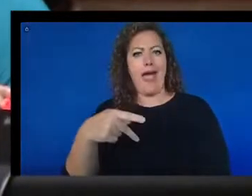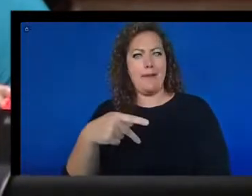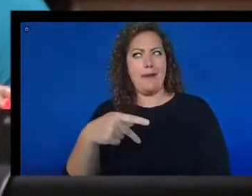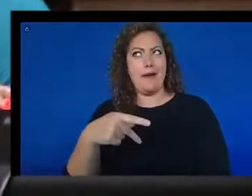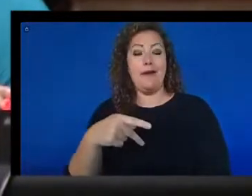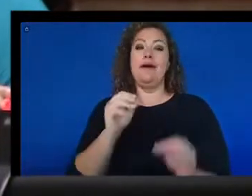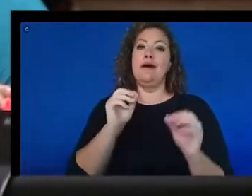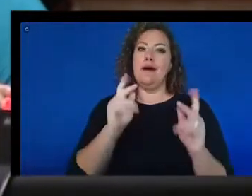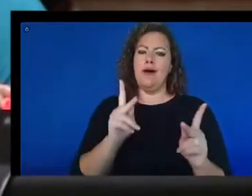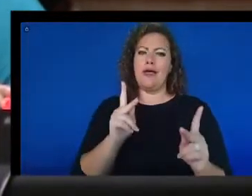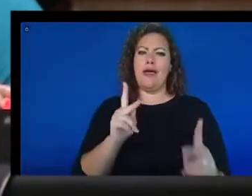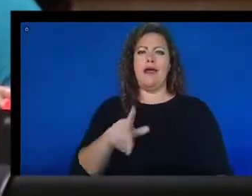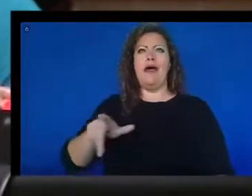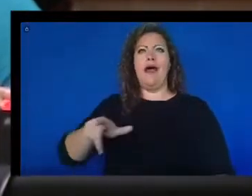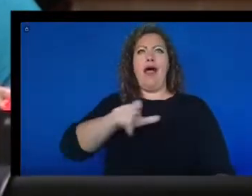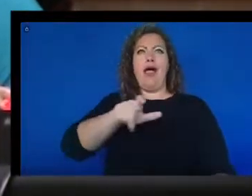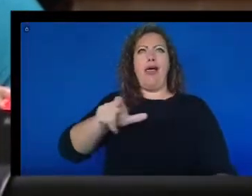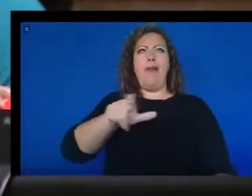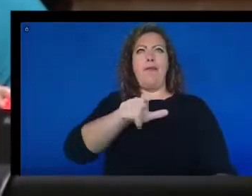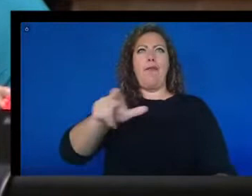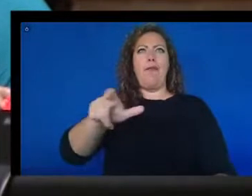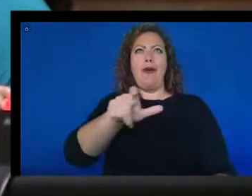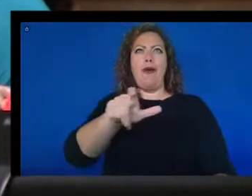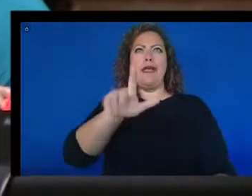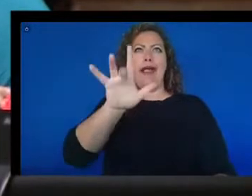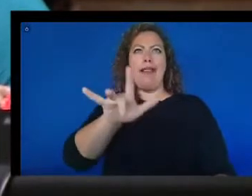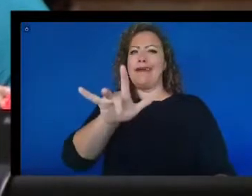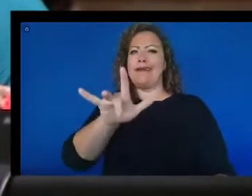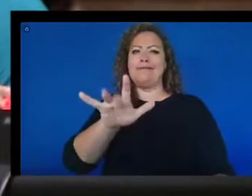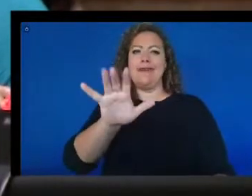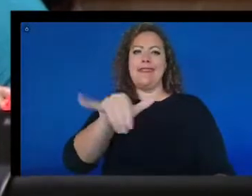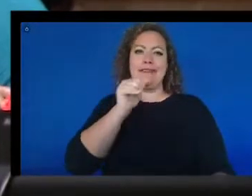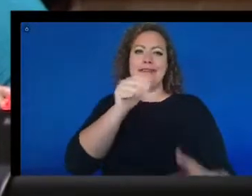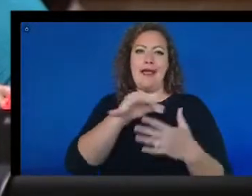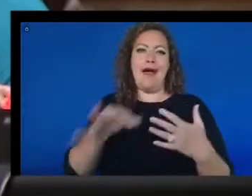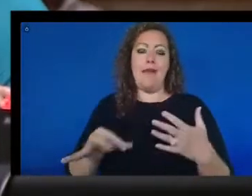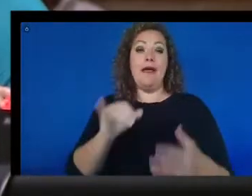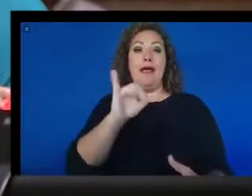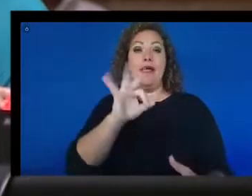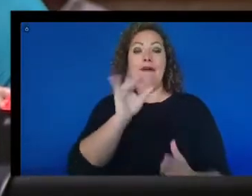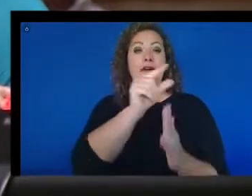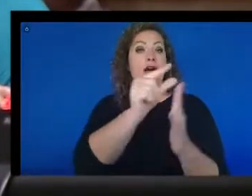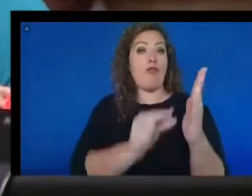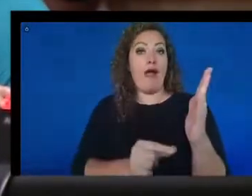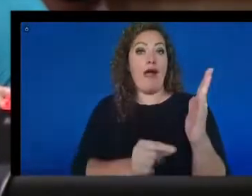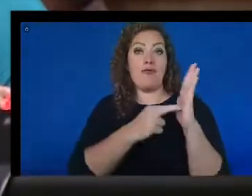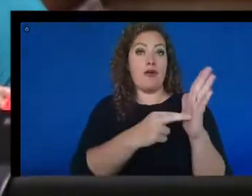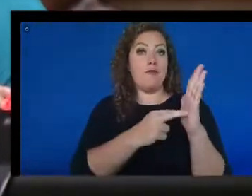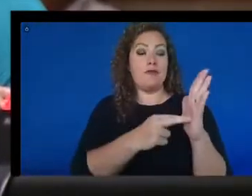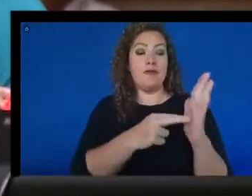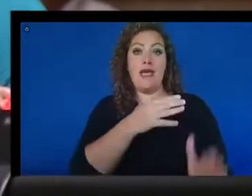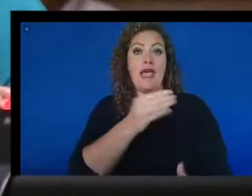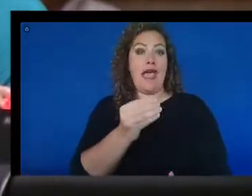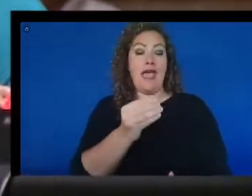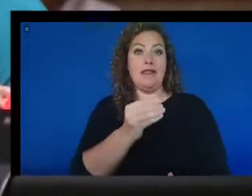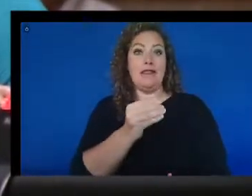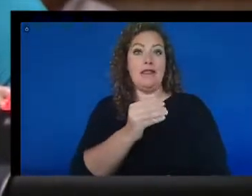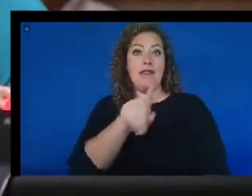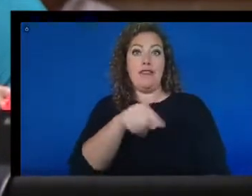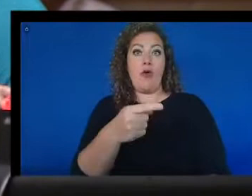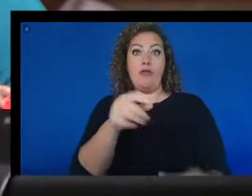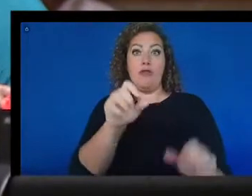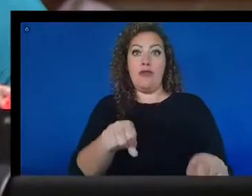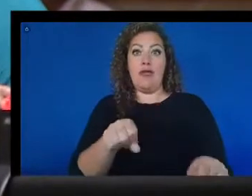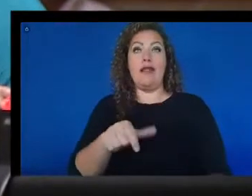pointing and clicking is not an option for me. If it's a graphical representation and that the only access you have is clicking with a mouse,